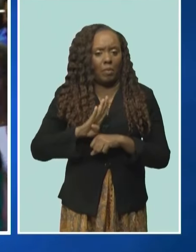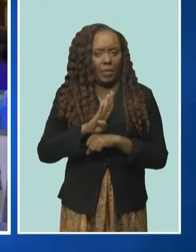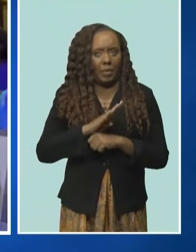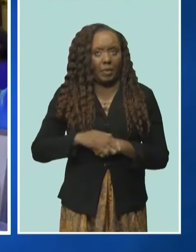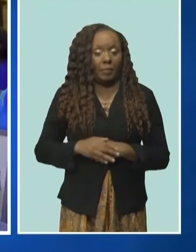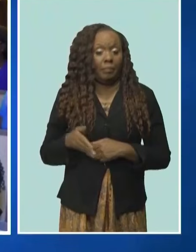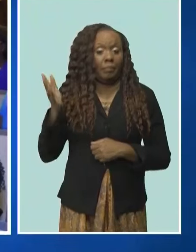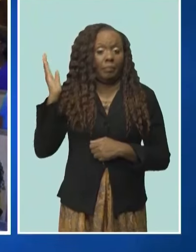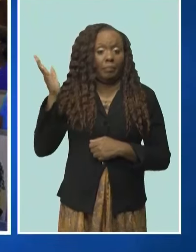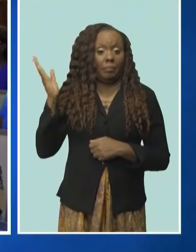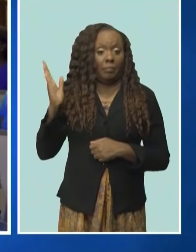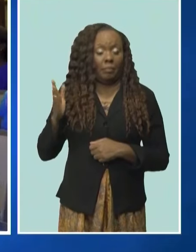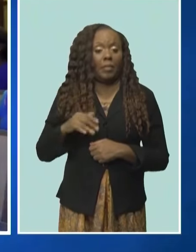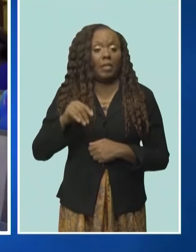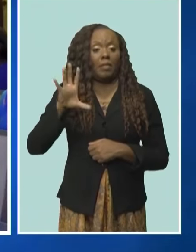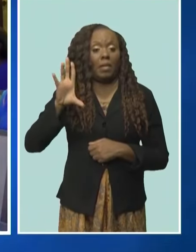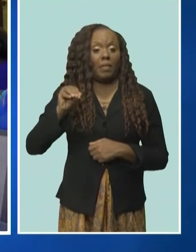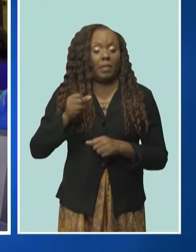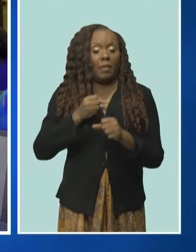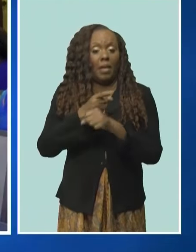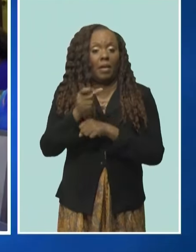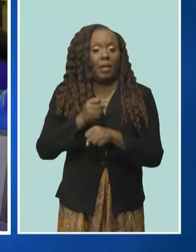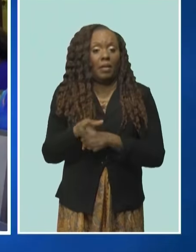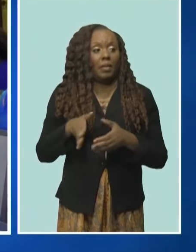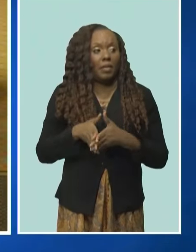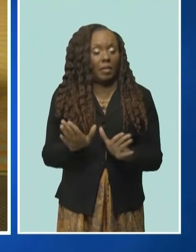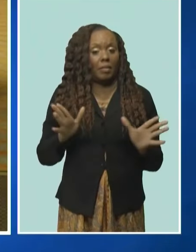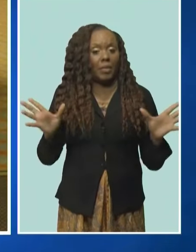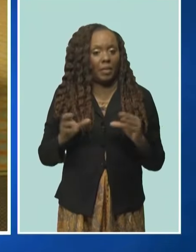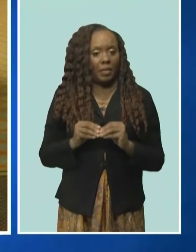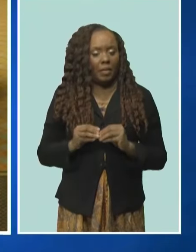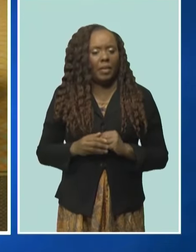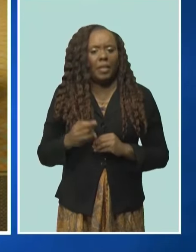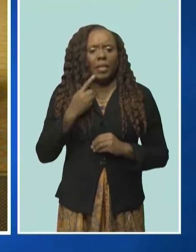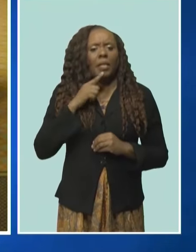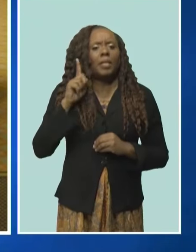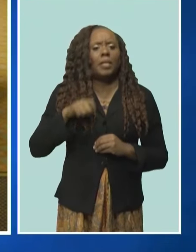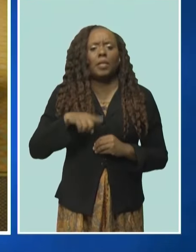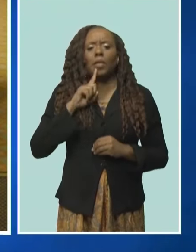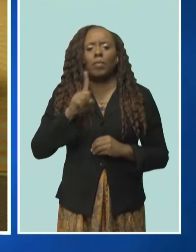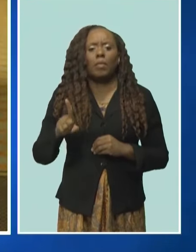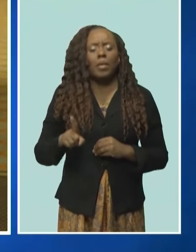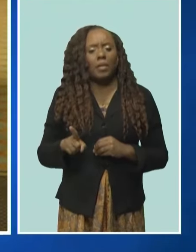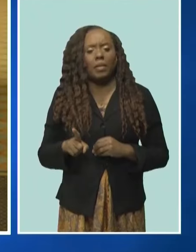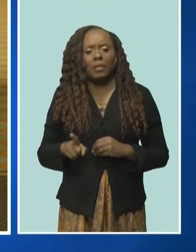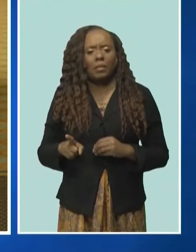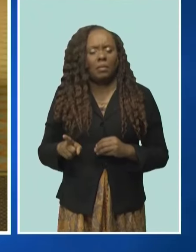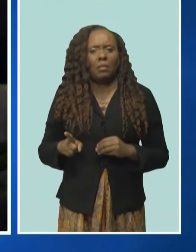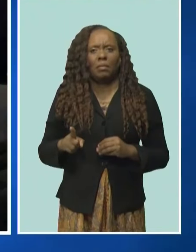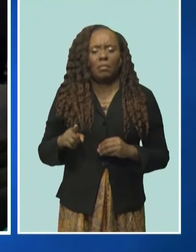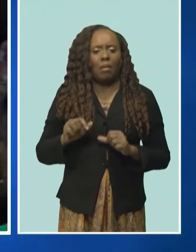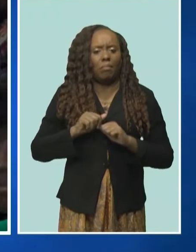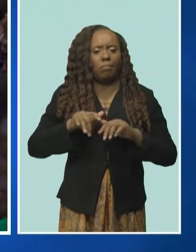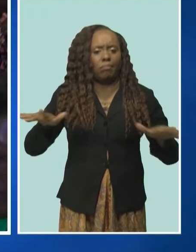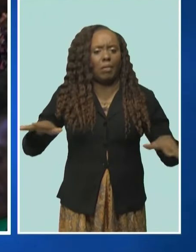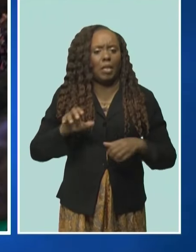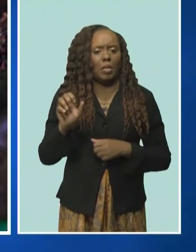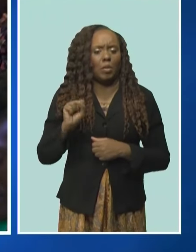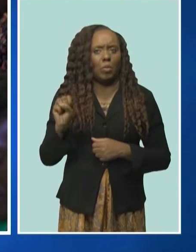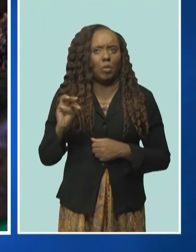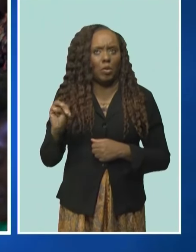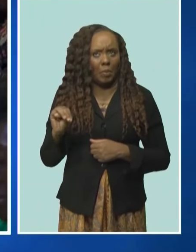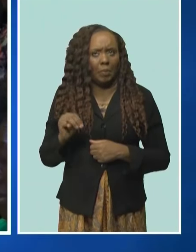Meeting, Minister Blackman challenged the Institute to increase its social media presence and to form international partnerships.